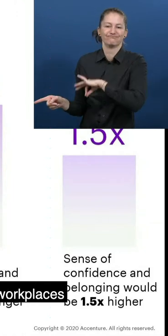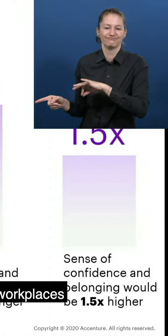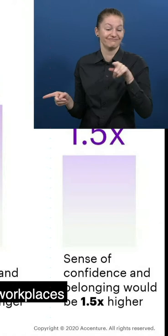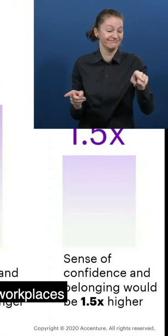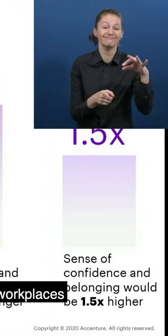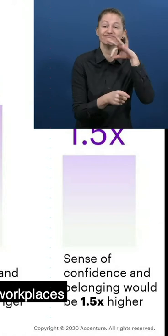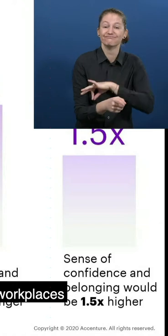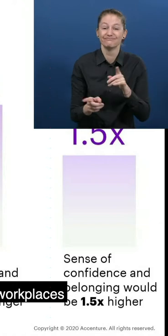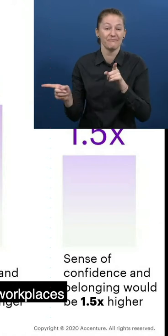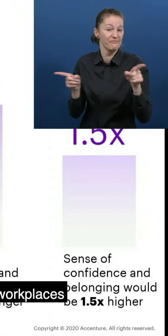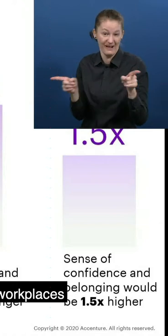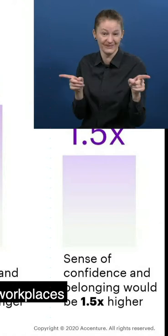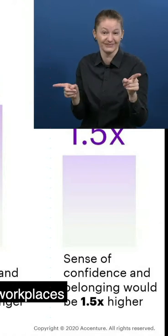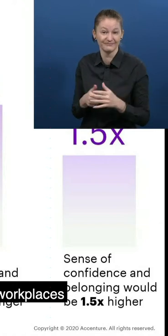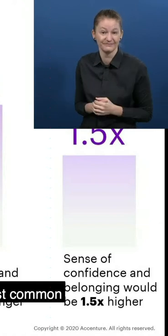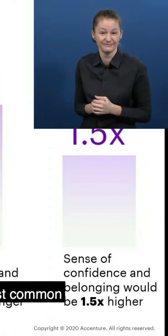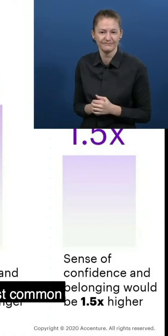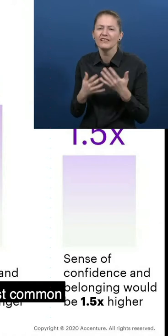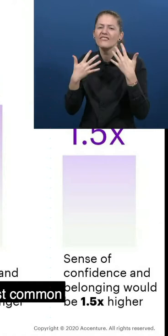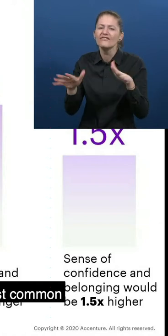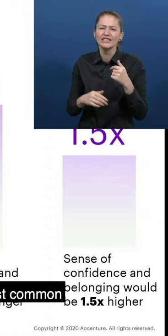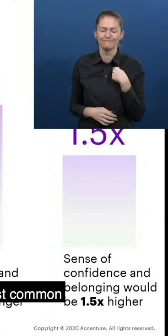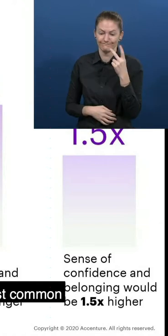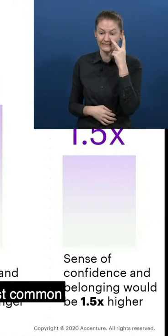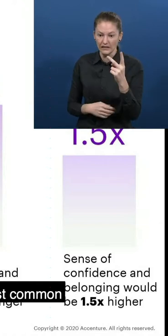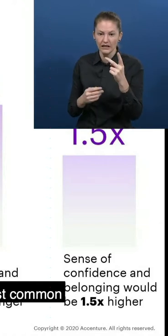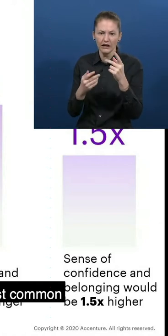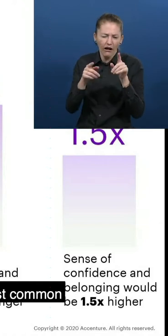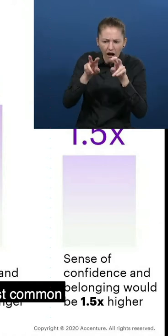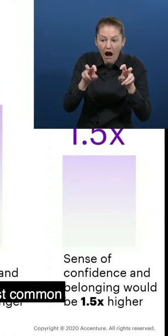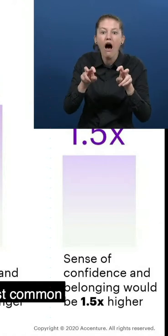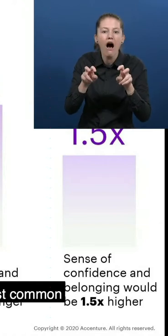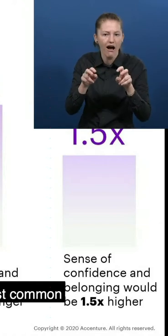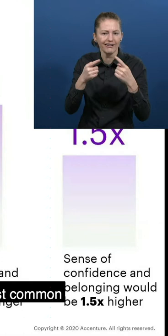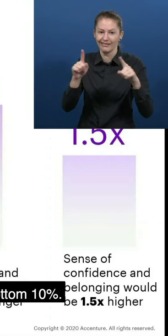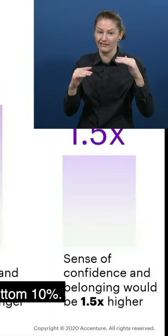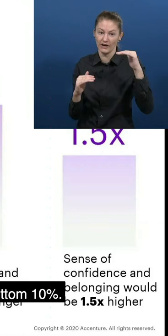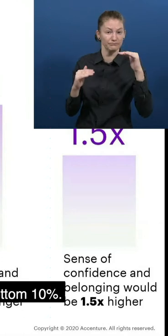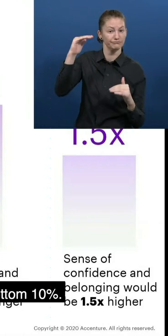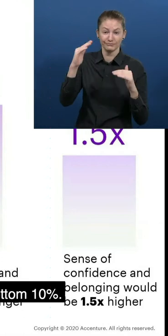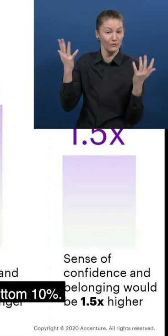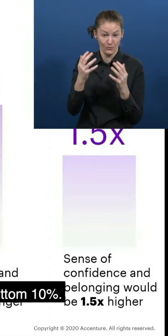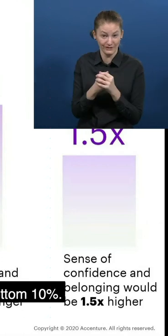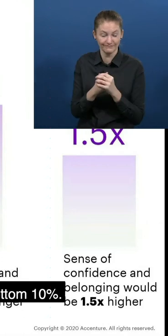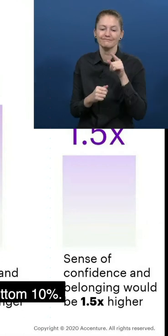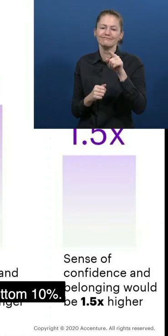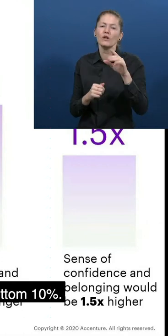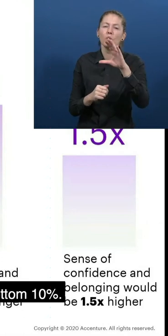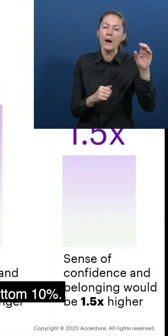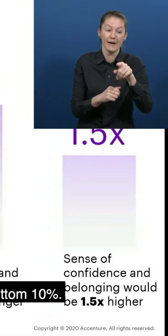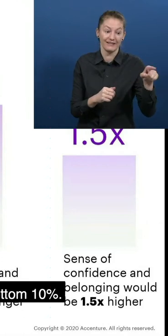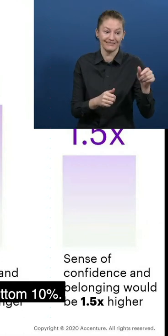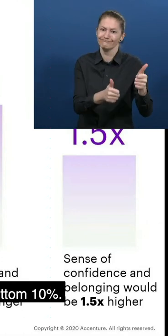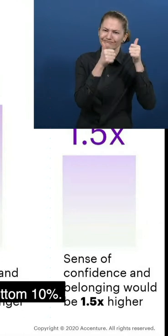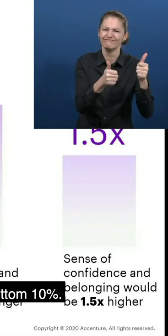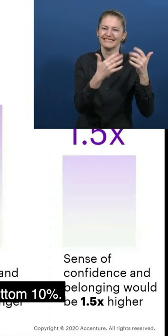engagement. If we compare the best workplaces or the top 10% where these eight factors are most common with the worst workplaces, and that would be